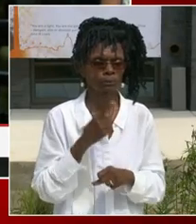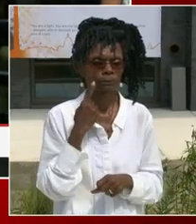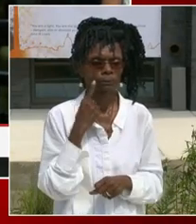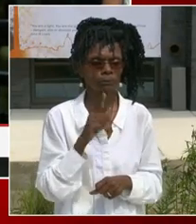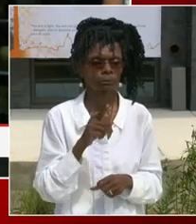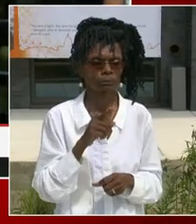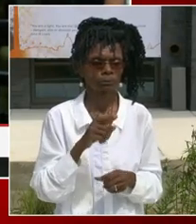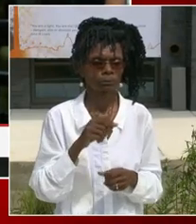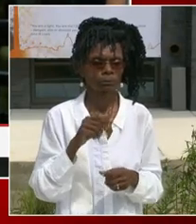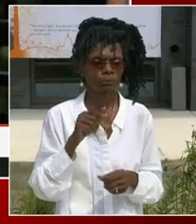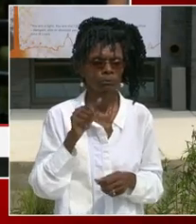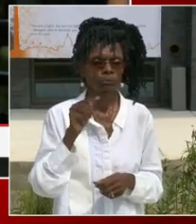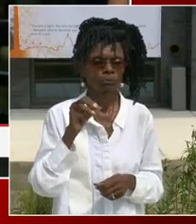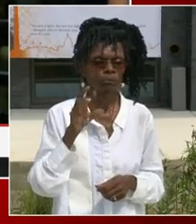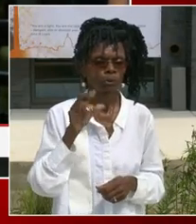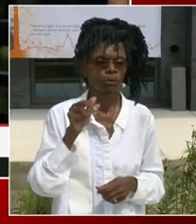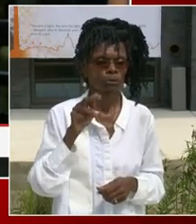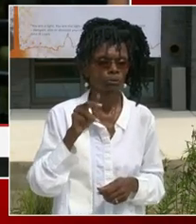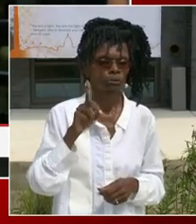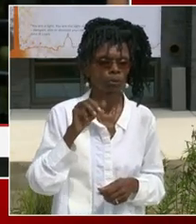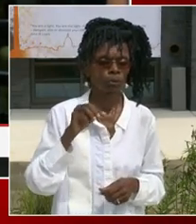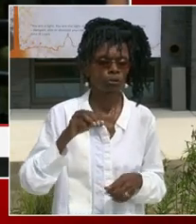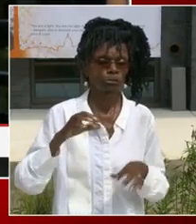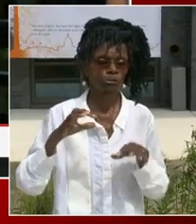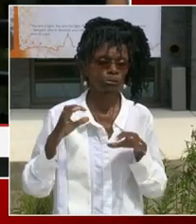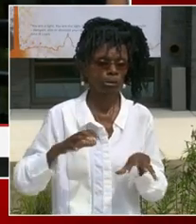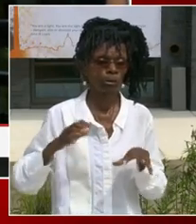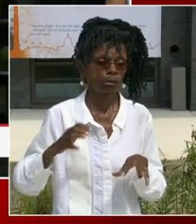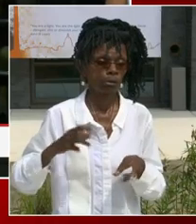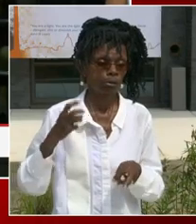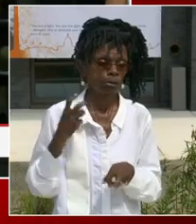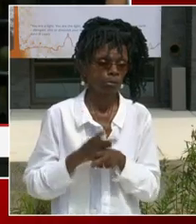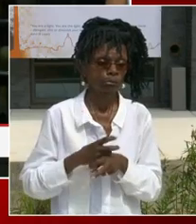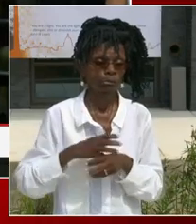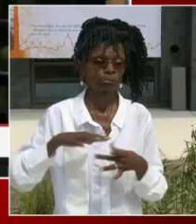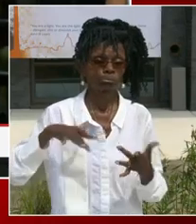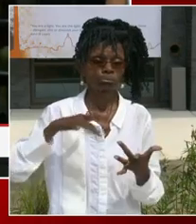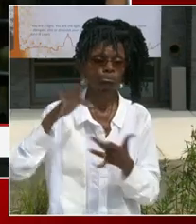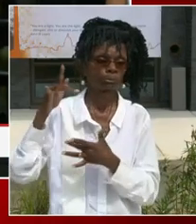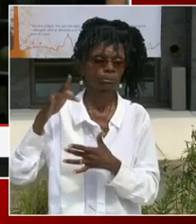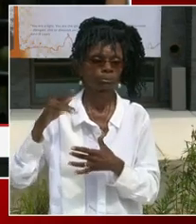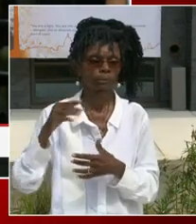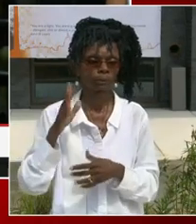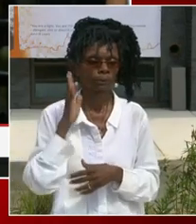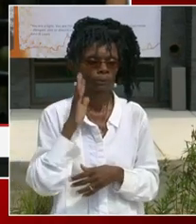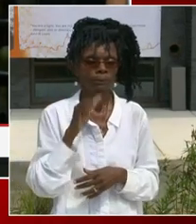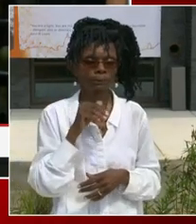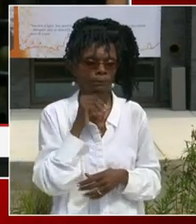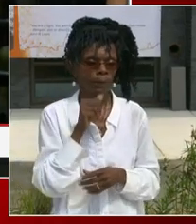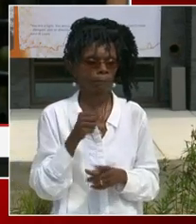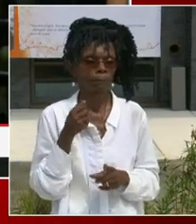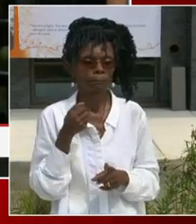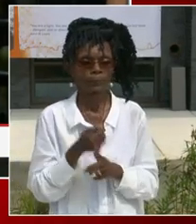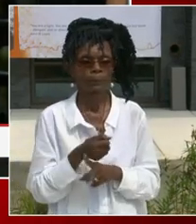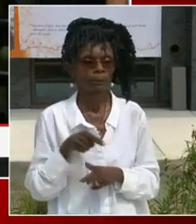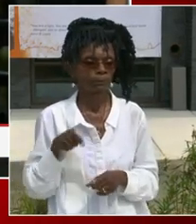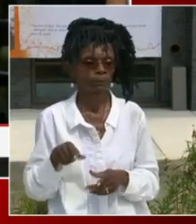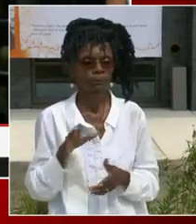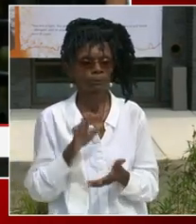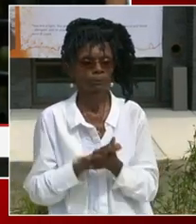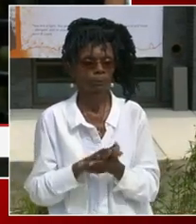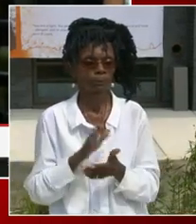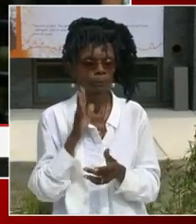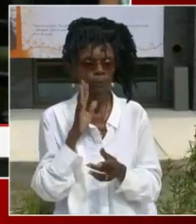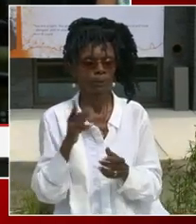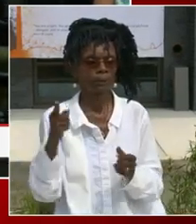rainwater, stormwater out of the Anacostia River. The building is also equipped with the outdoor amphitheater for the